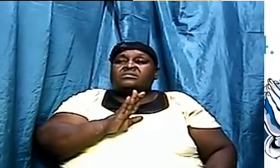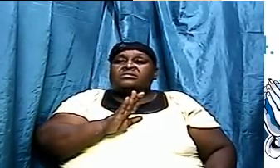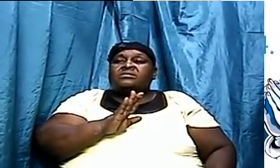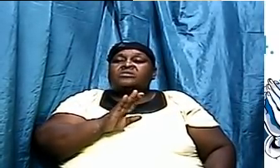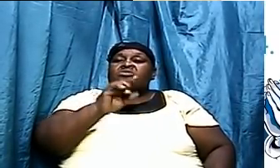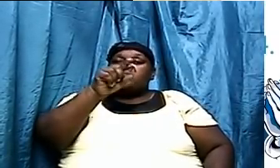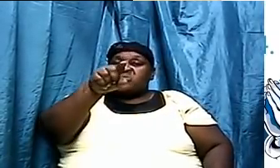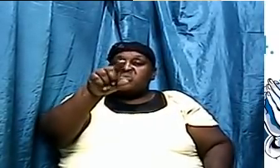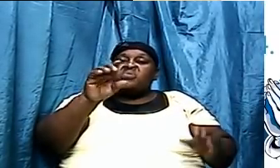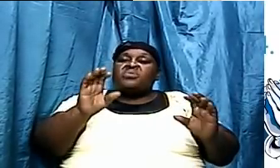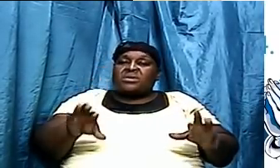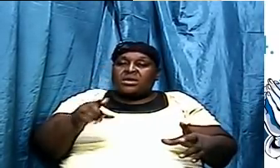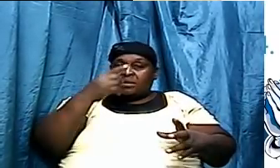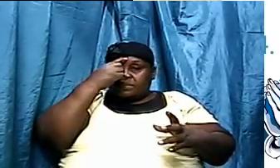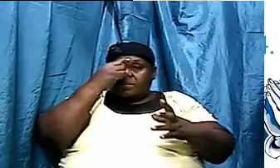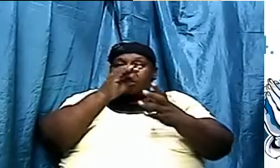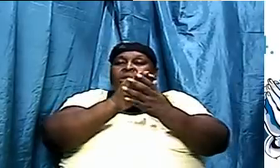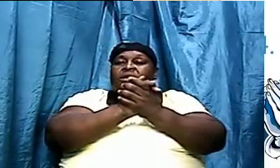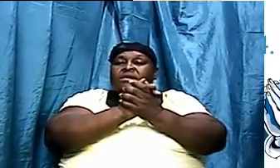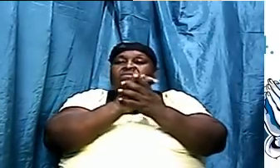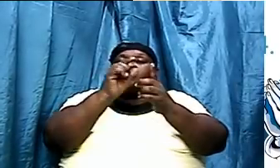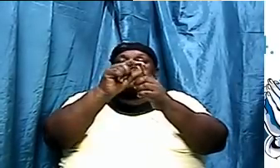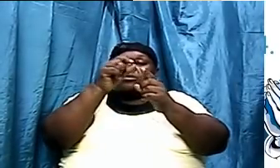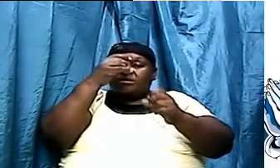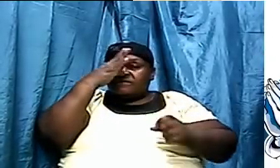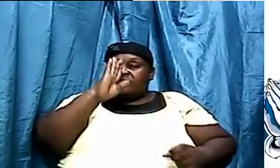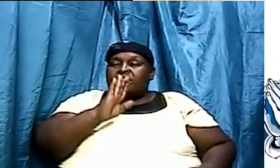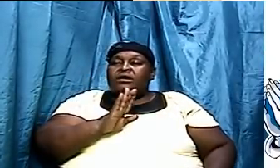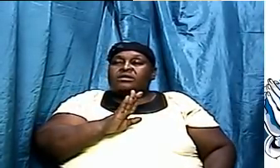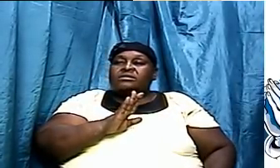you can believe the word of God